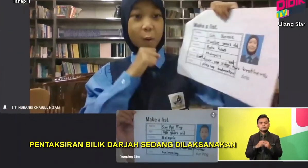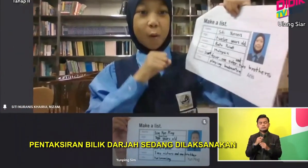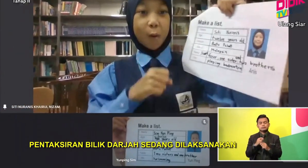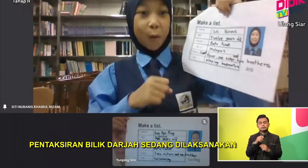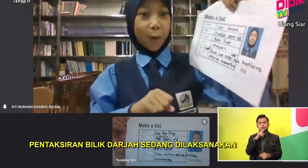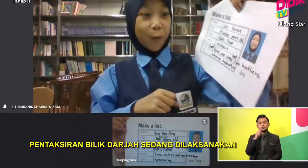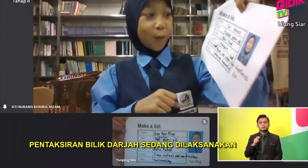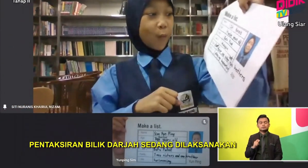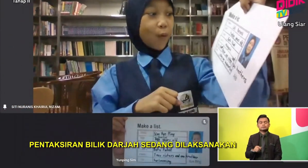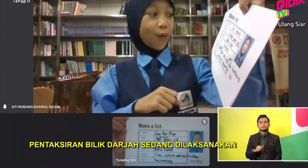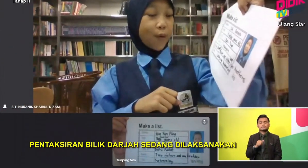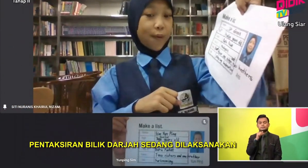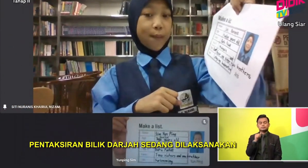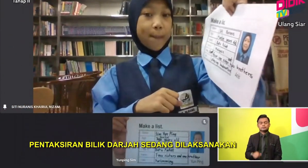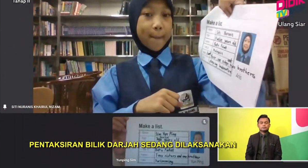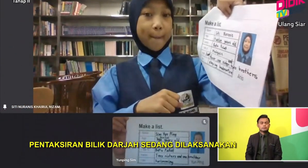You are from country?